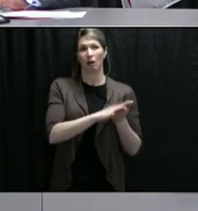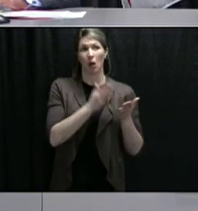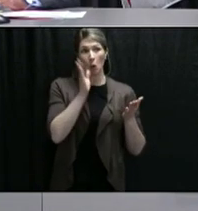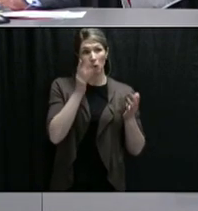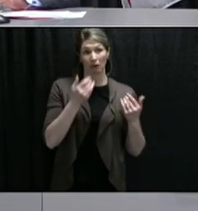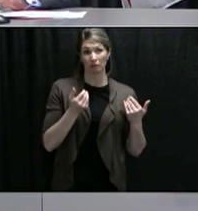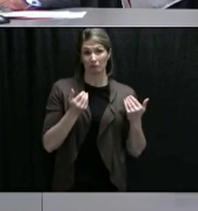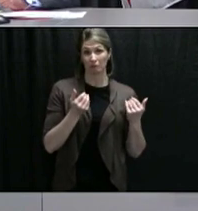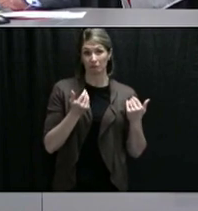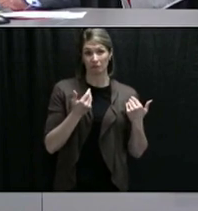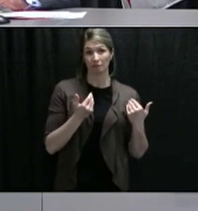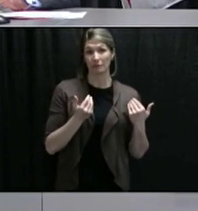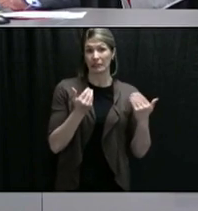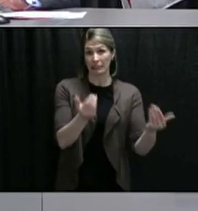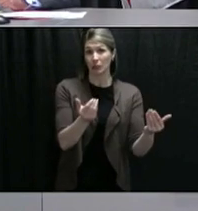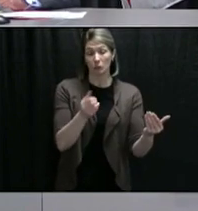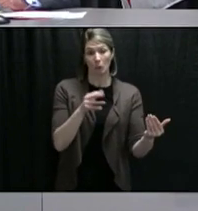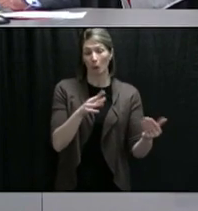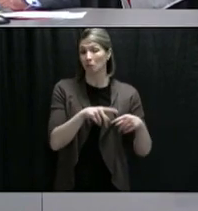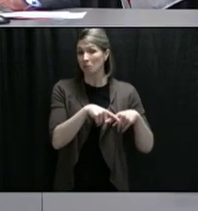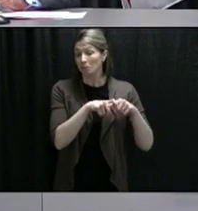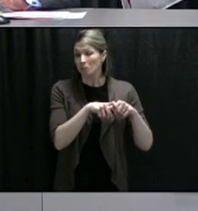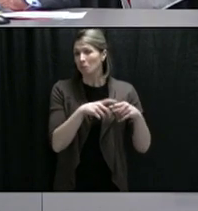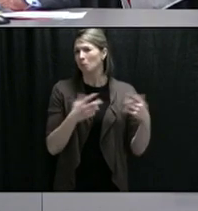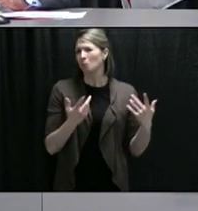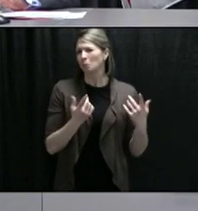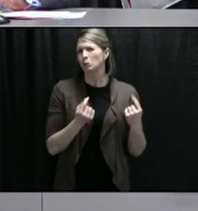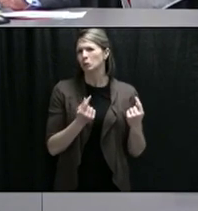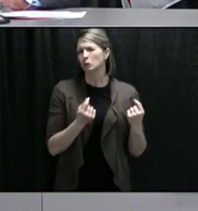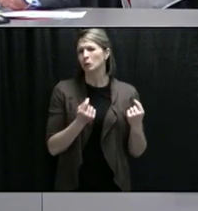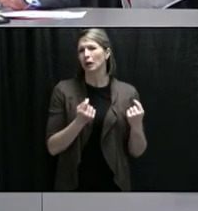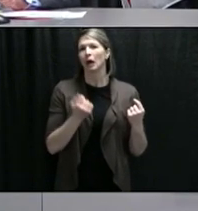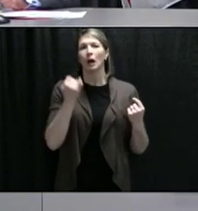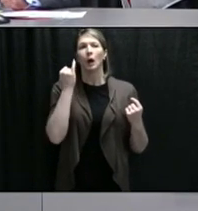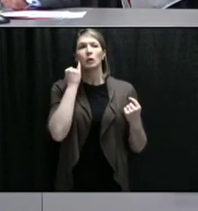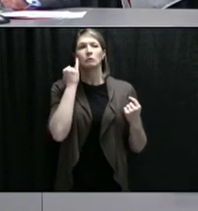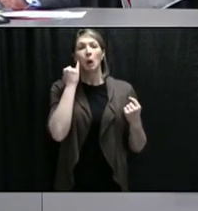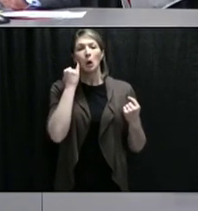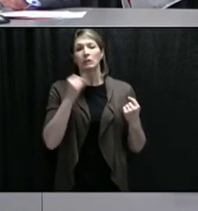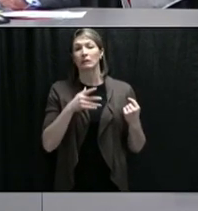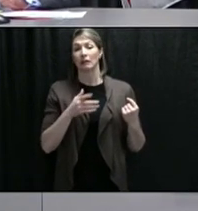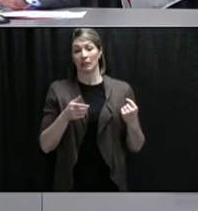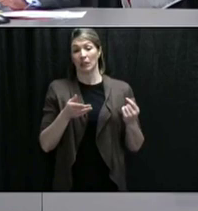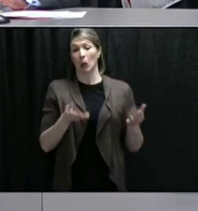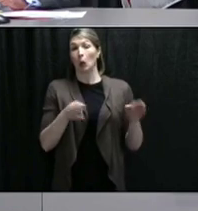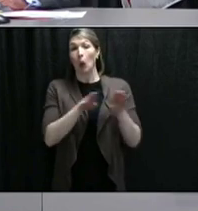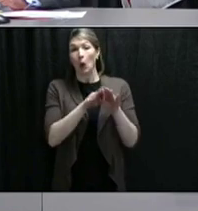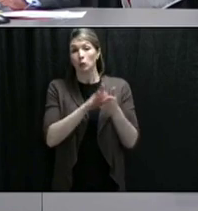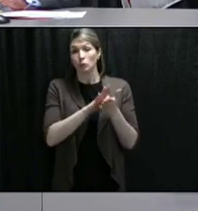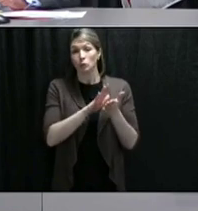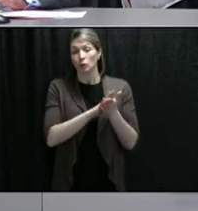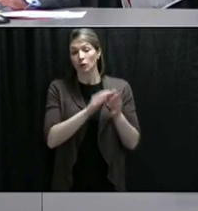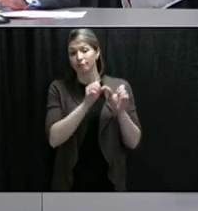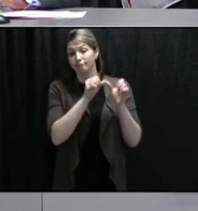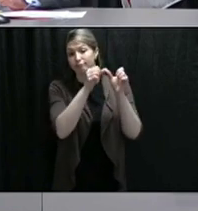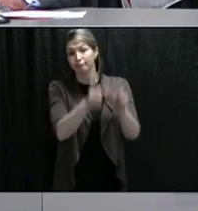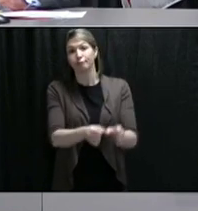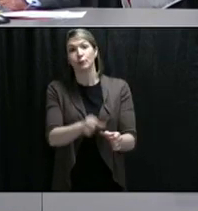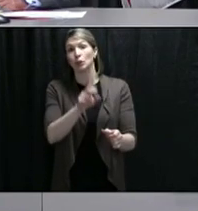on what we're doing in terms of vaccines, and if this goes into November, what that means for the flu vaccine season?